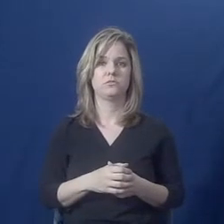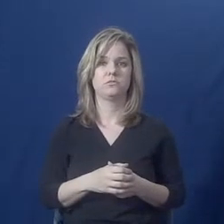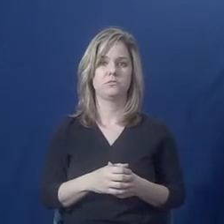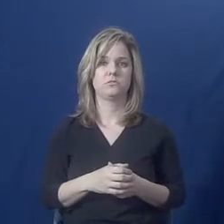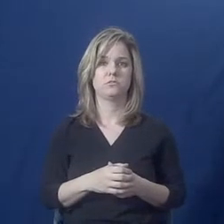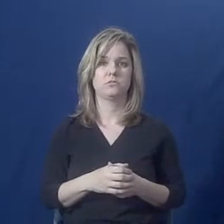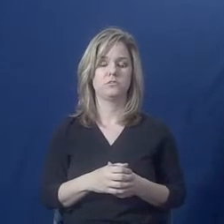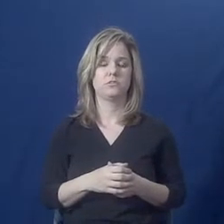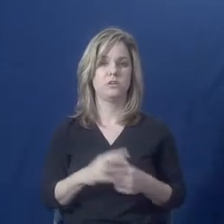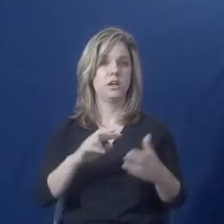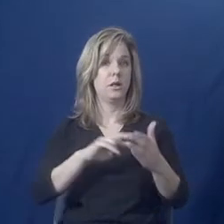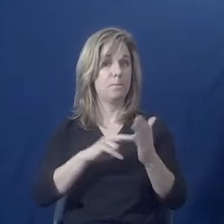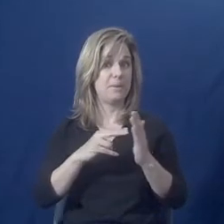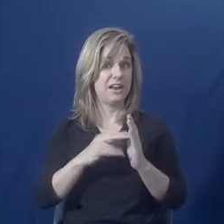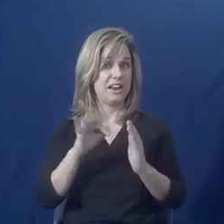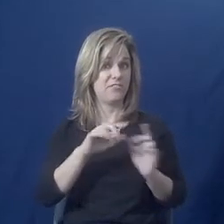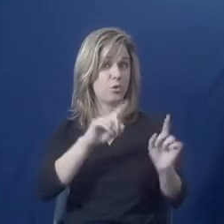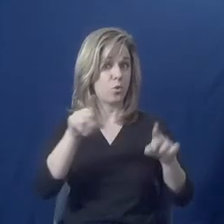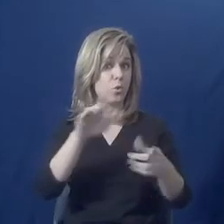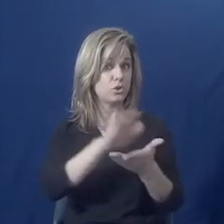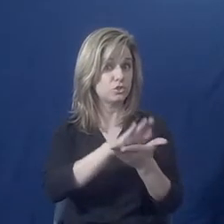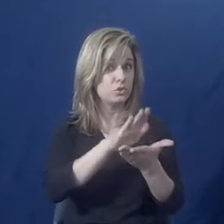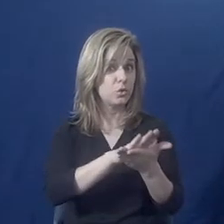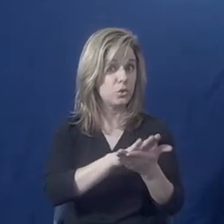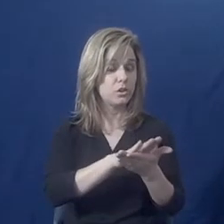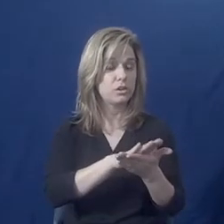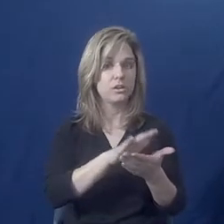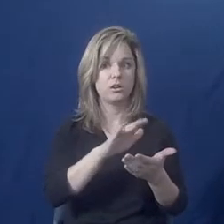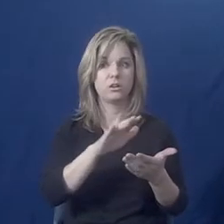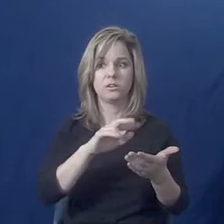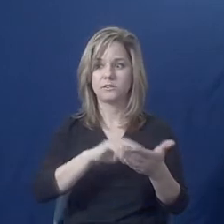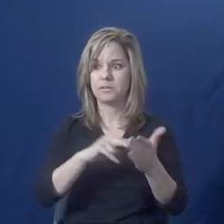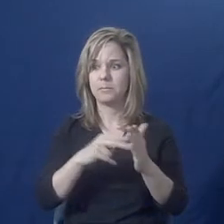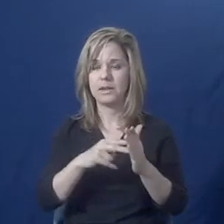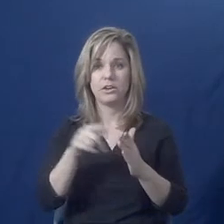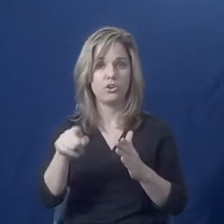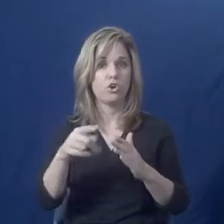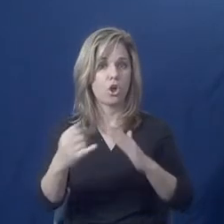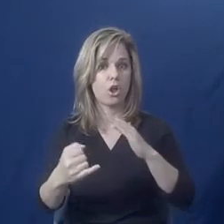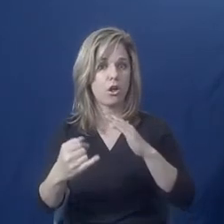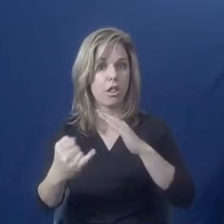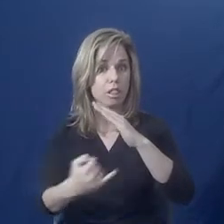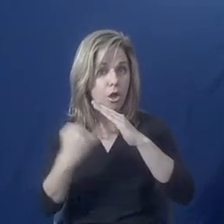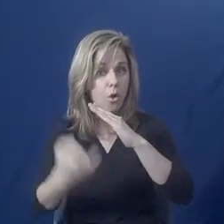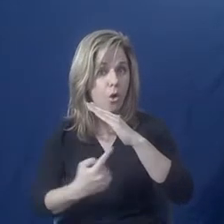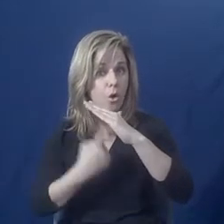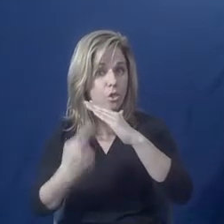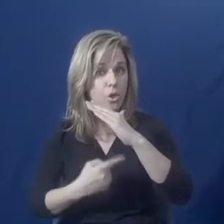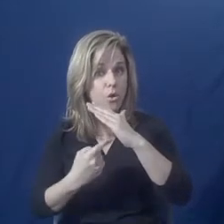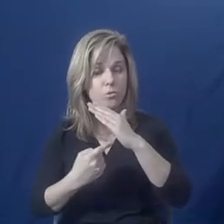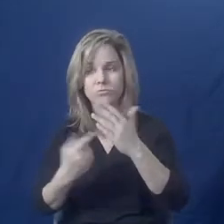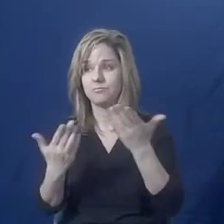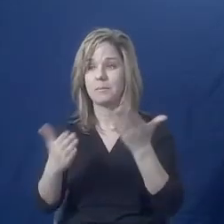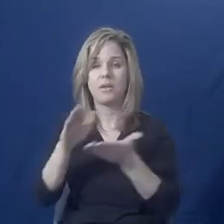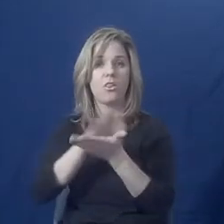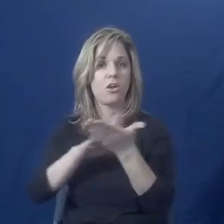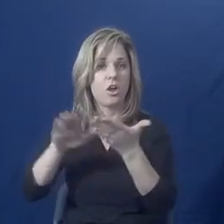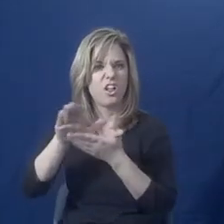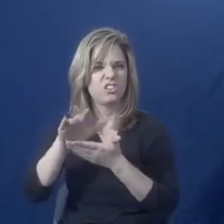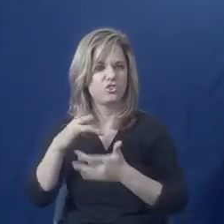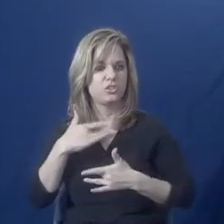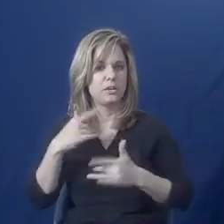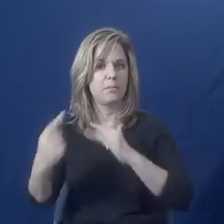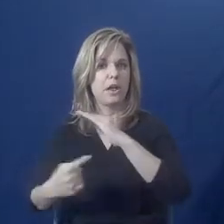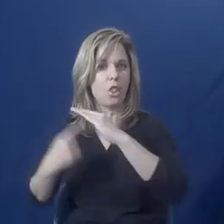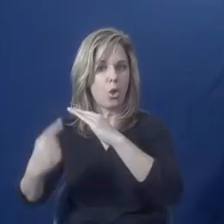your you want beneAU another example. this. in do want to read